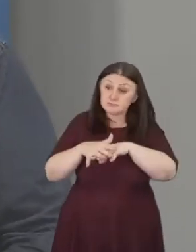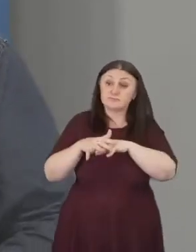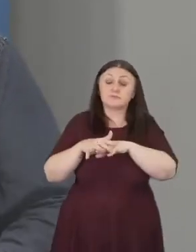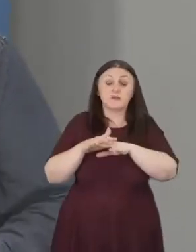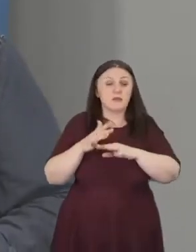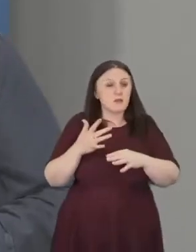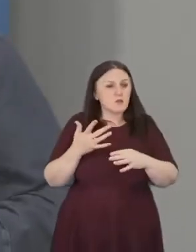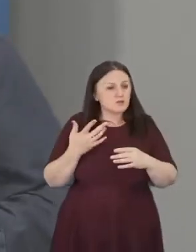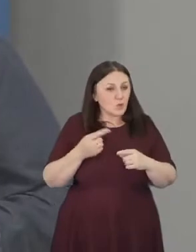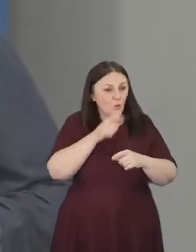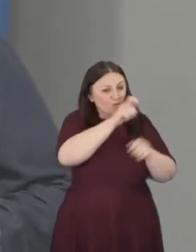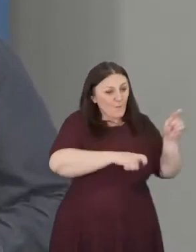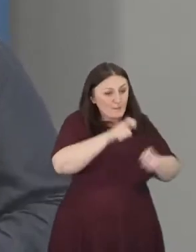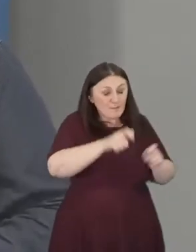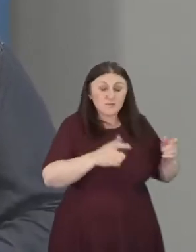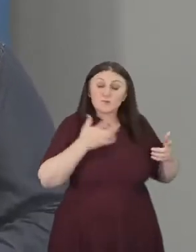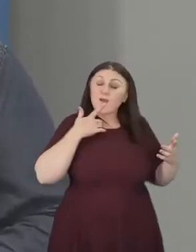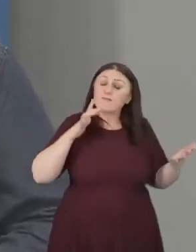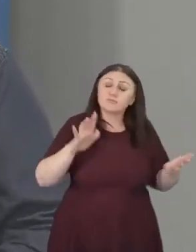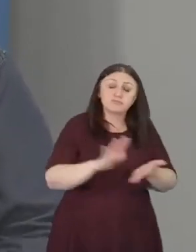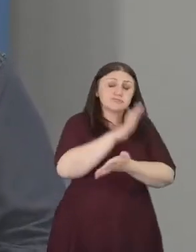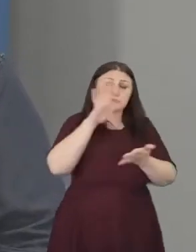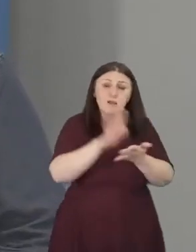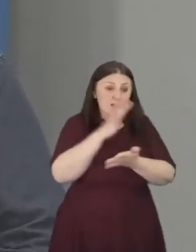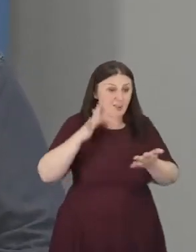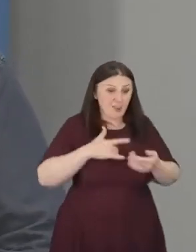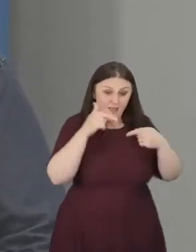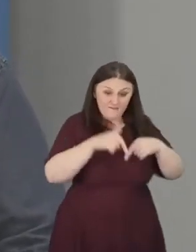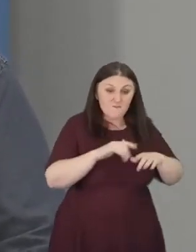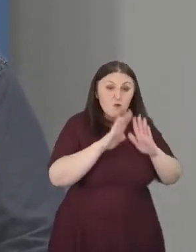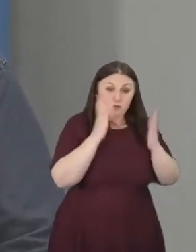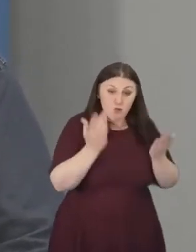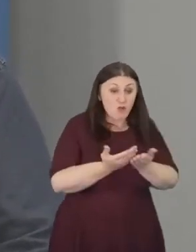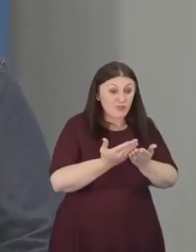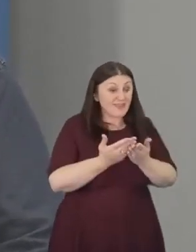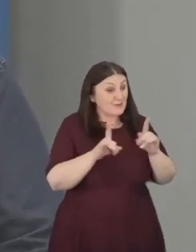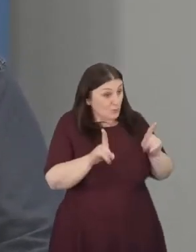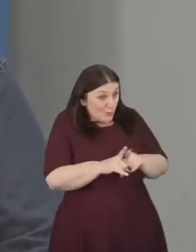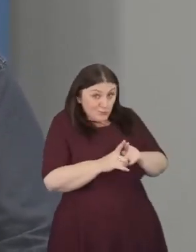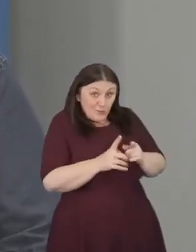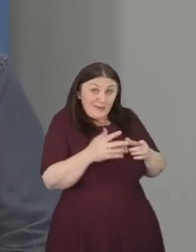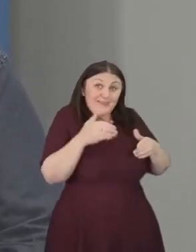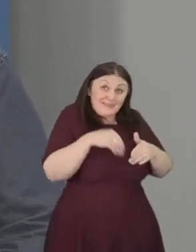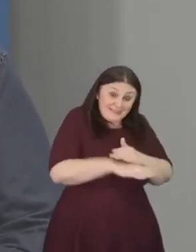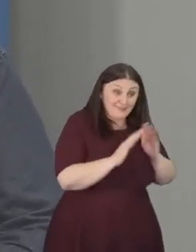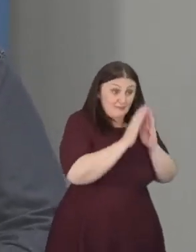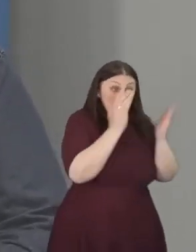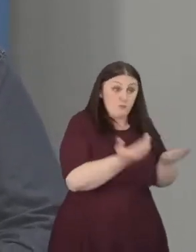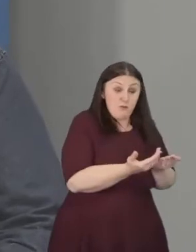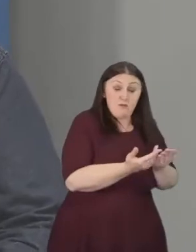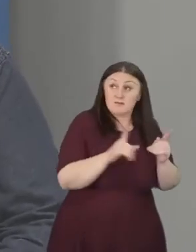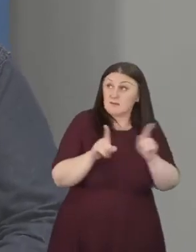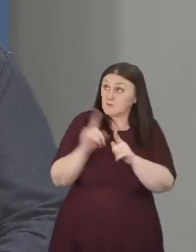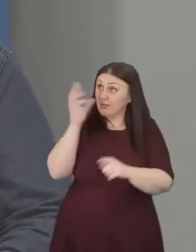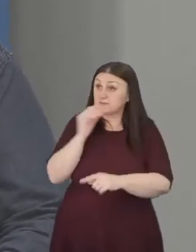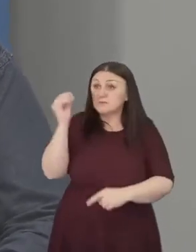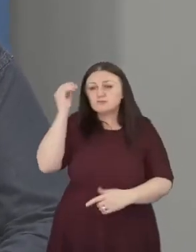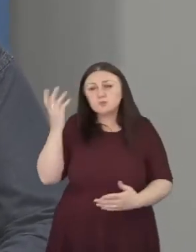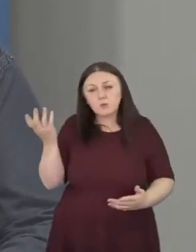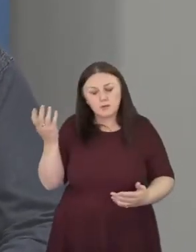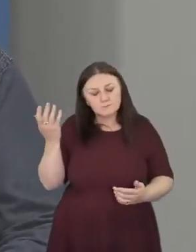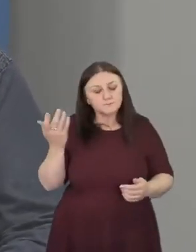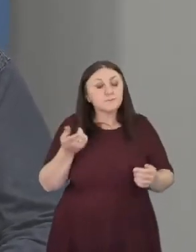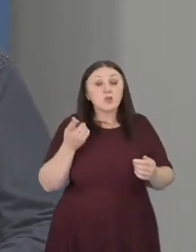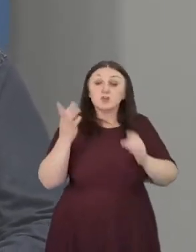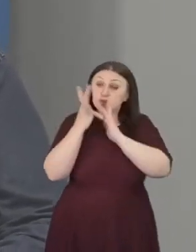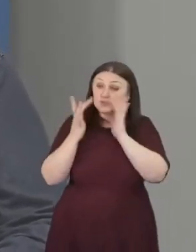on earth, it touches the physical as well as the spiritual realm. We believe that when Jesus said